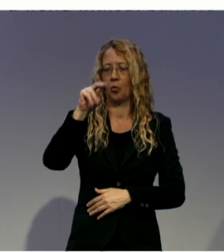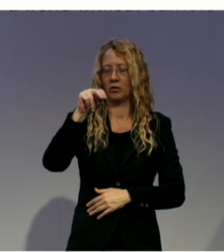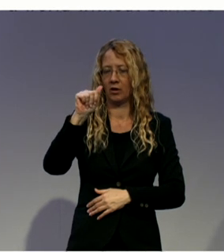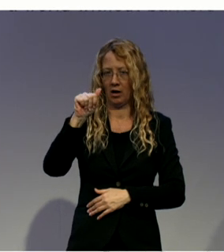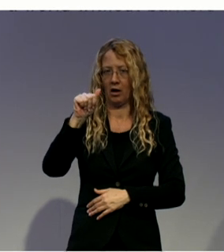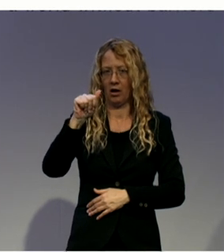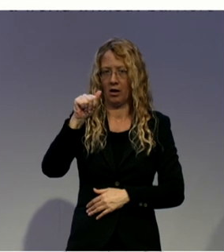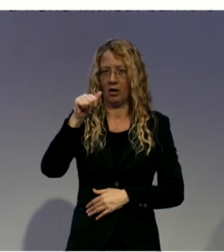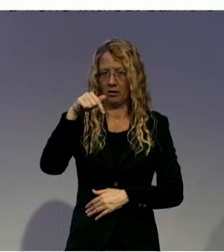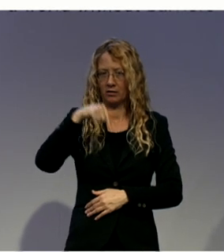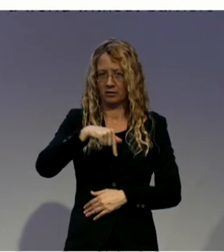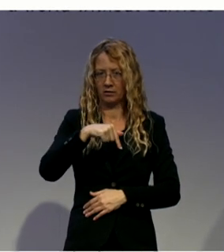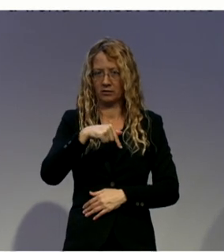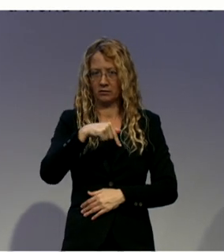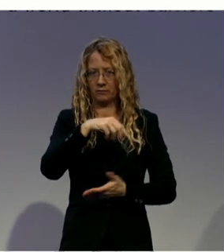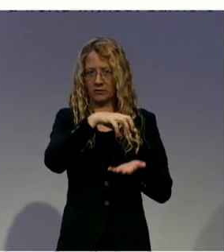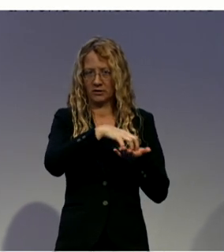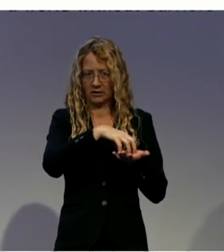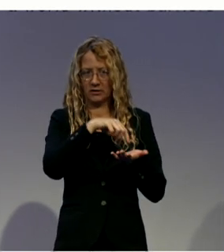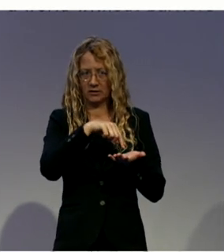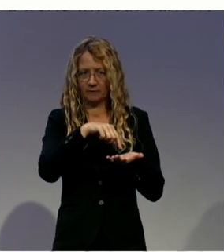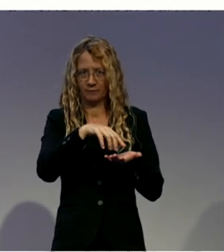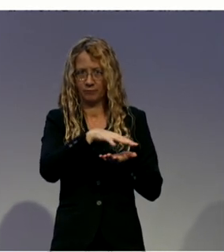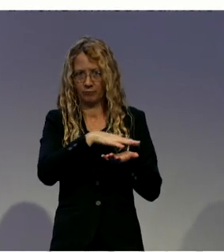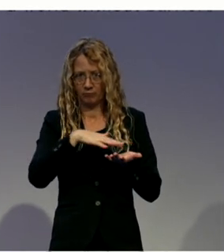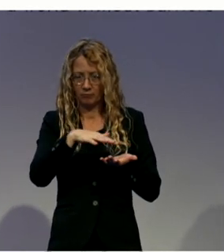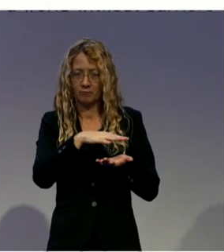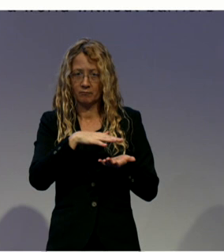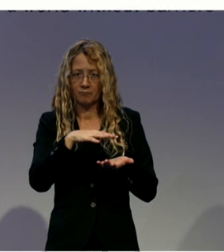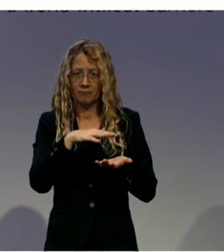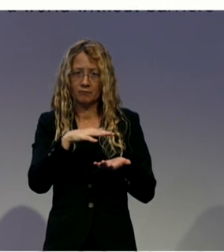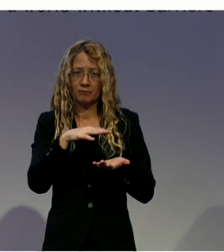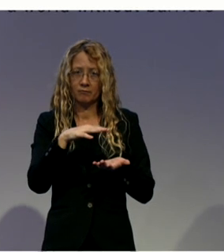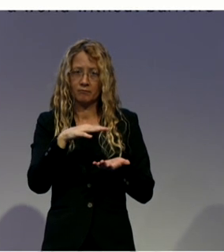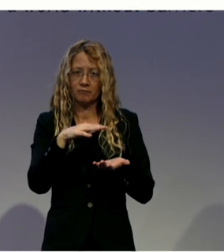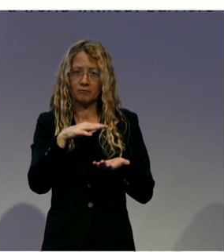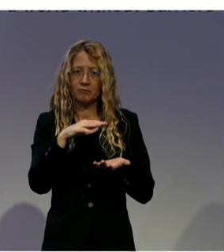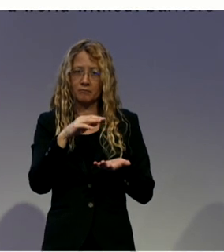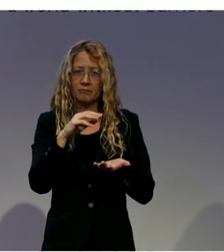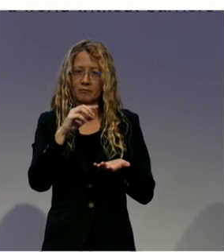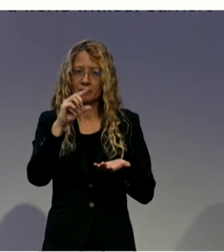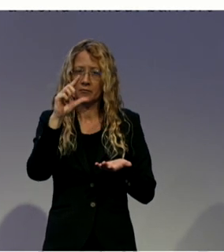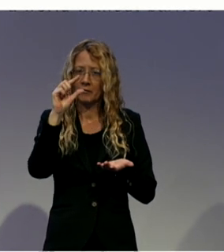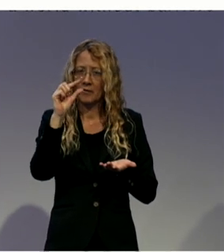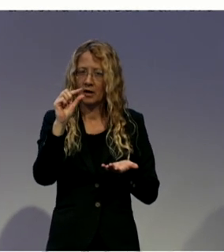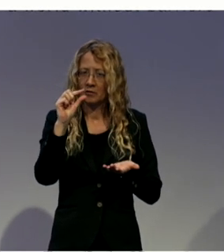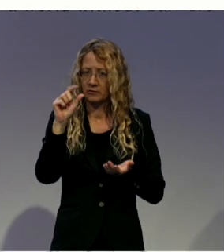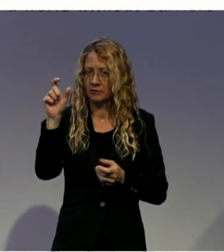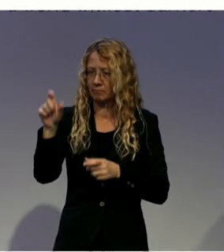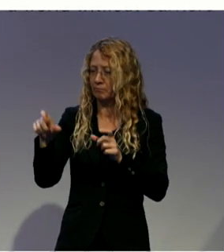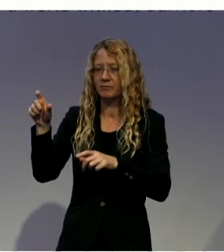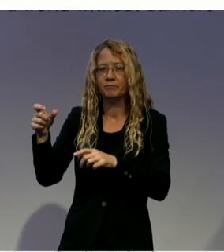But at the same part. At the same time we have the best rate of long term